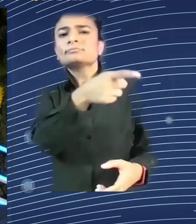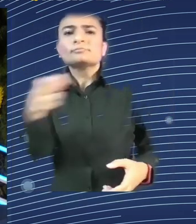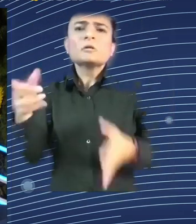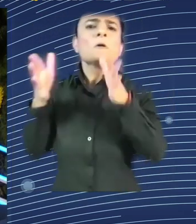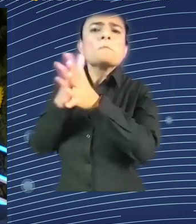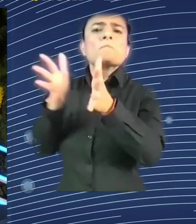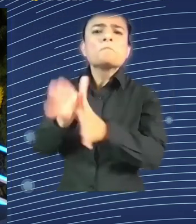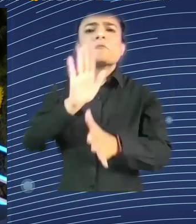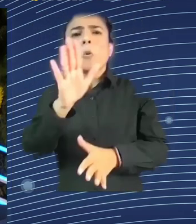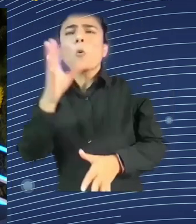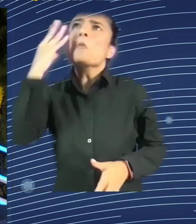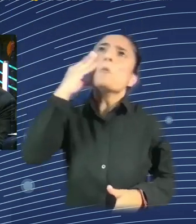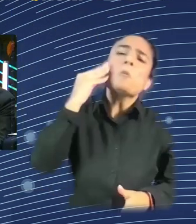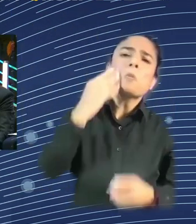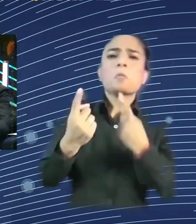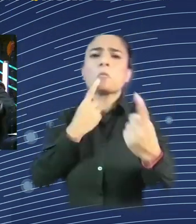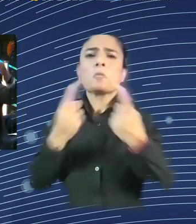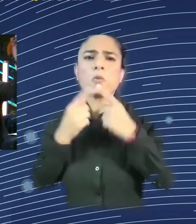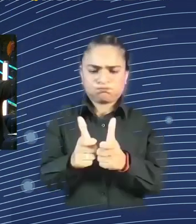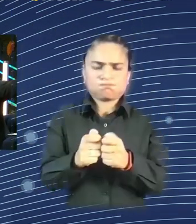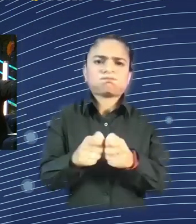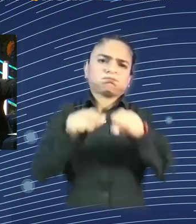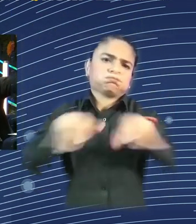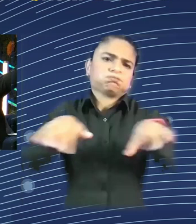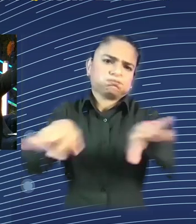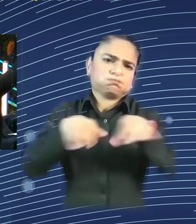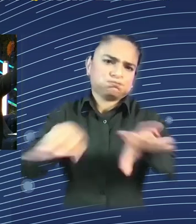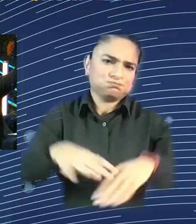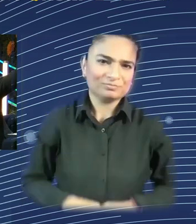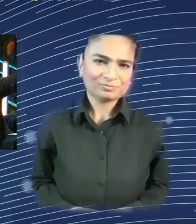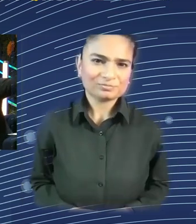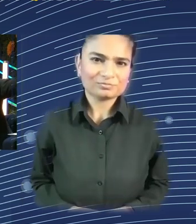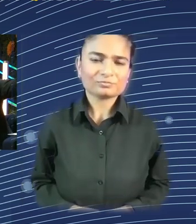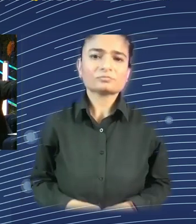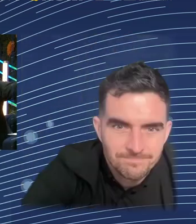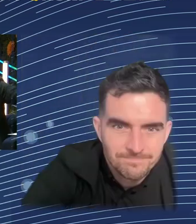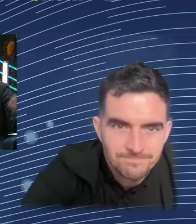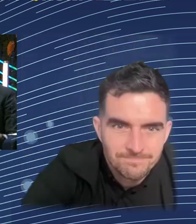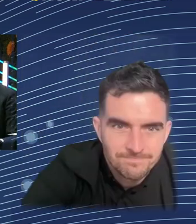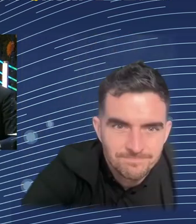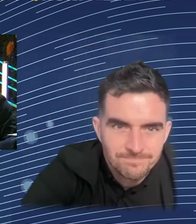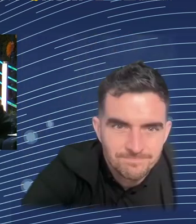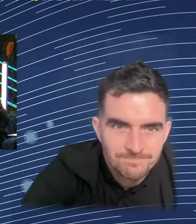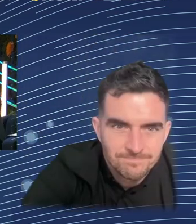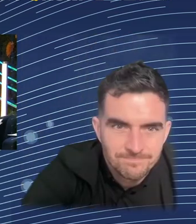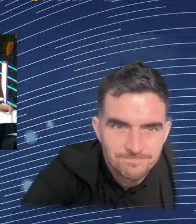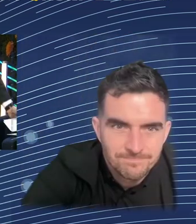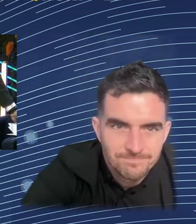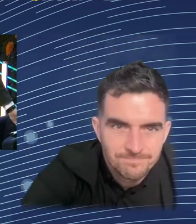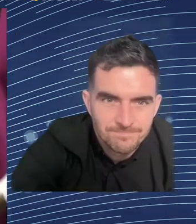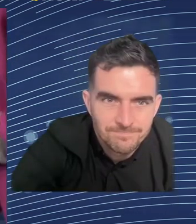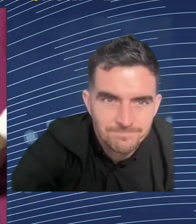now, please join me in thanking Commissioner Schmidt, Ms. Kim von Sparantuck, and Ms. Beate Andres. Thank you.